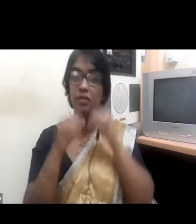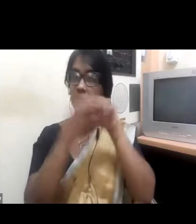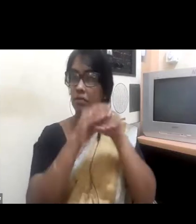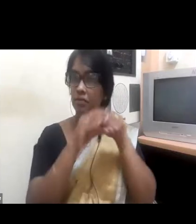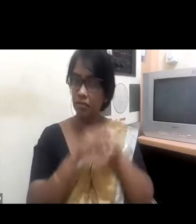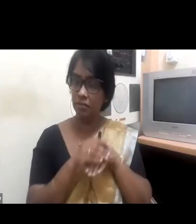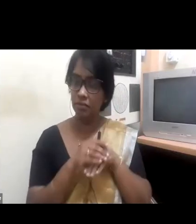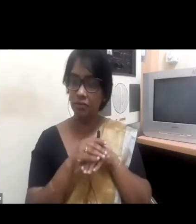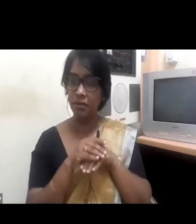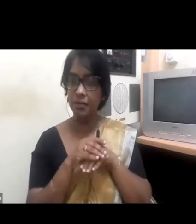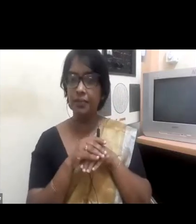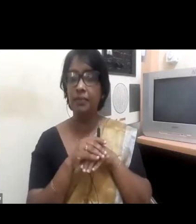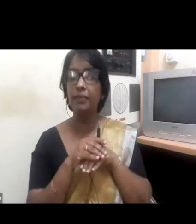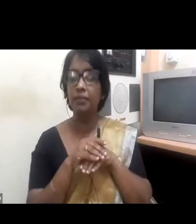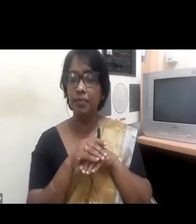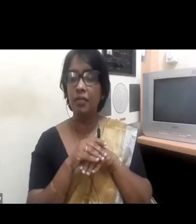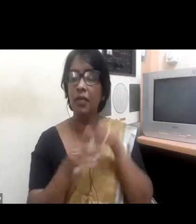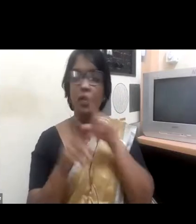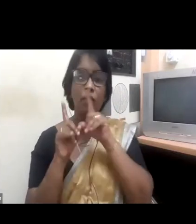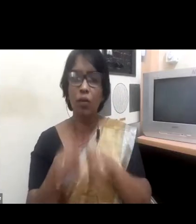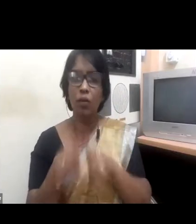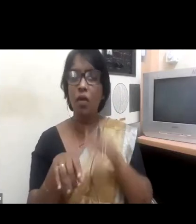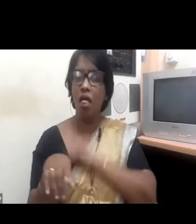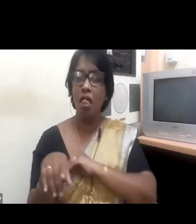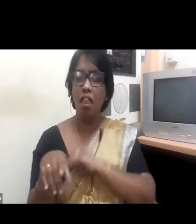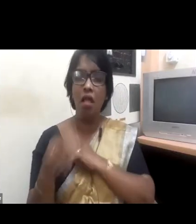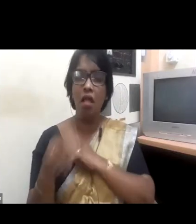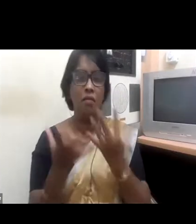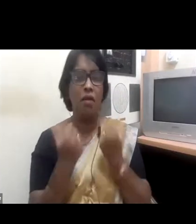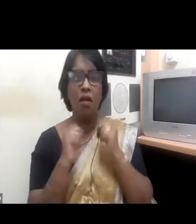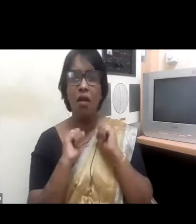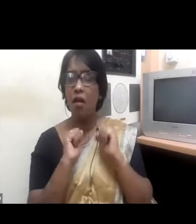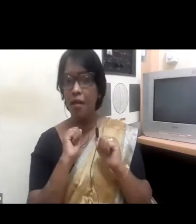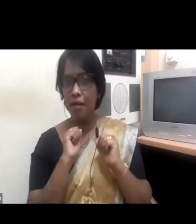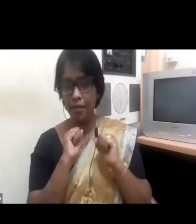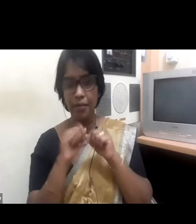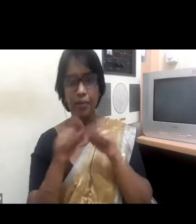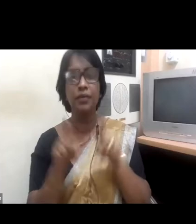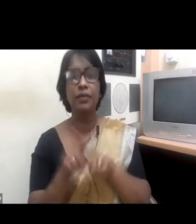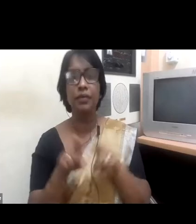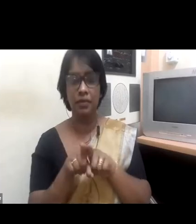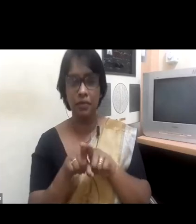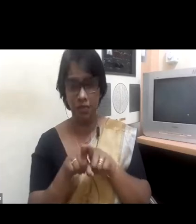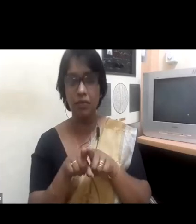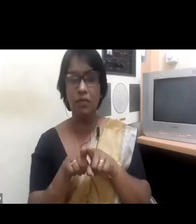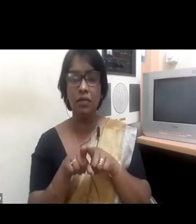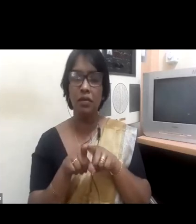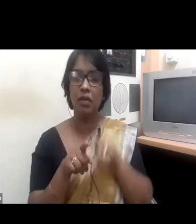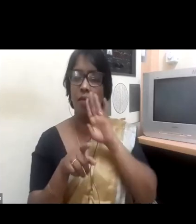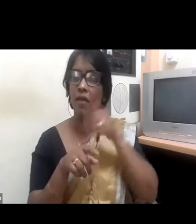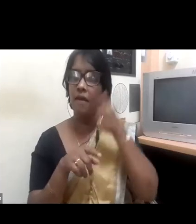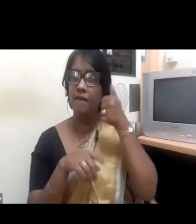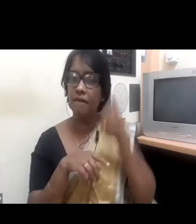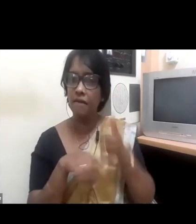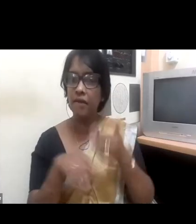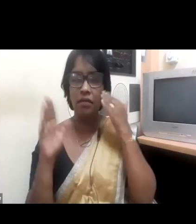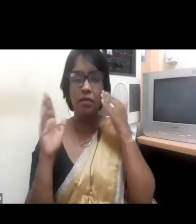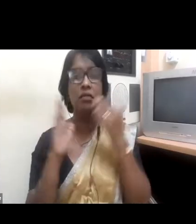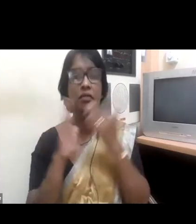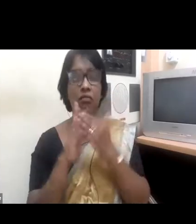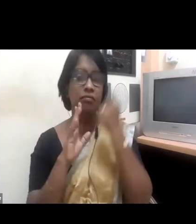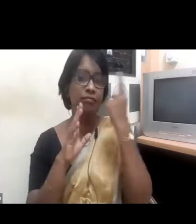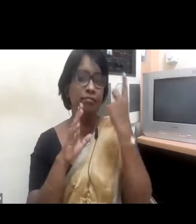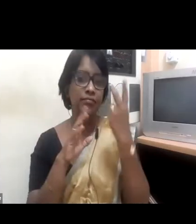what you have to be mindful about as you sit on that table and a very interesting point on how you see assertiveness,